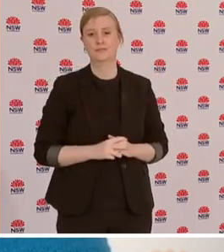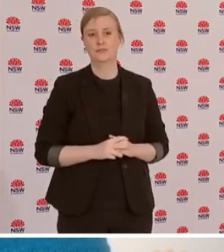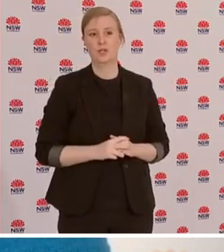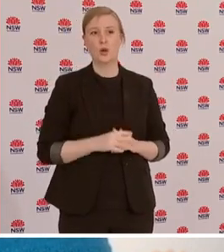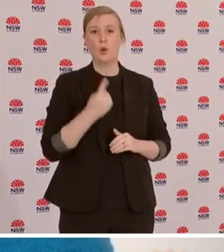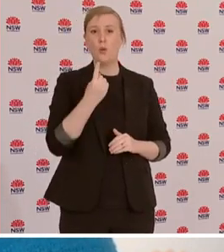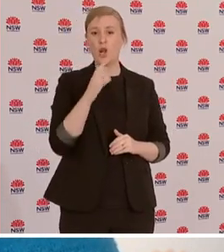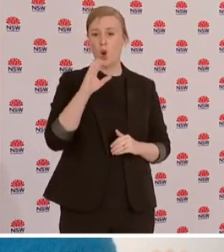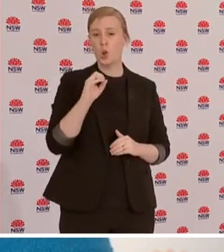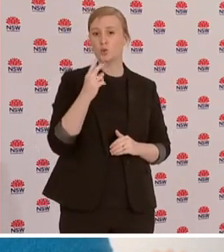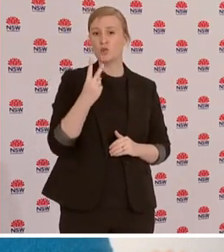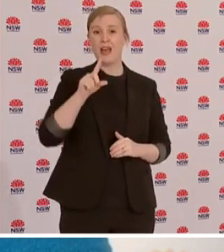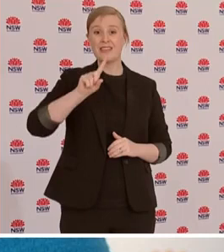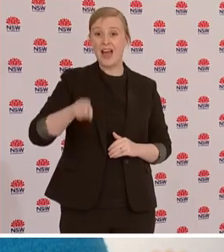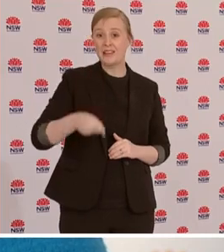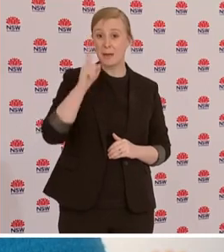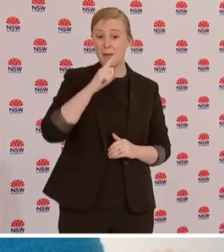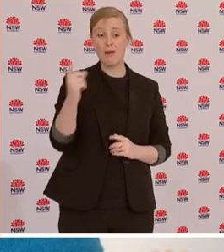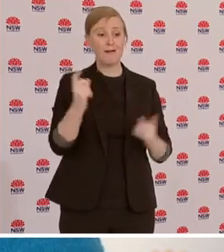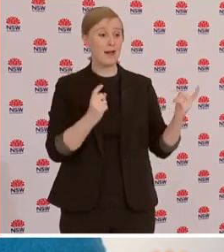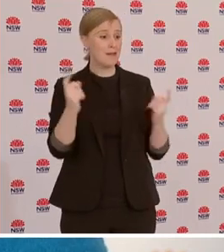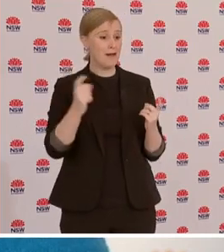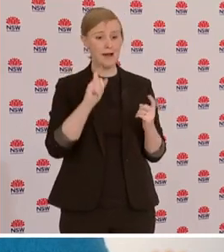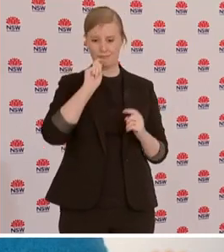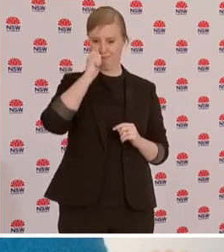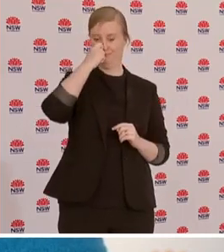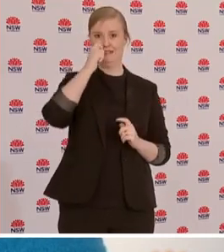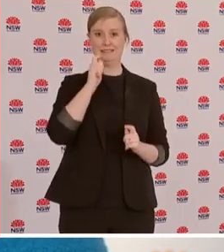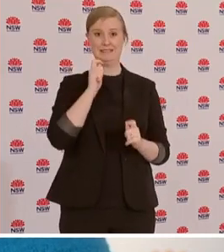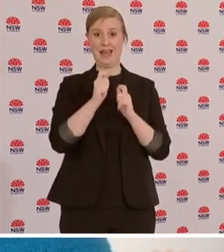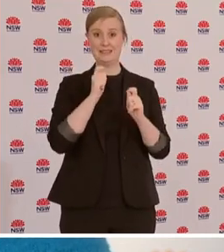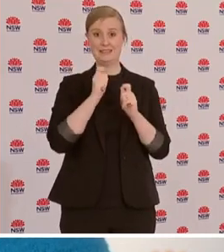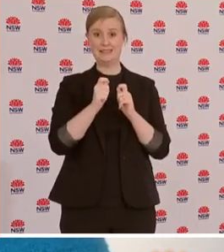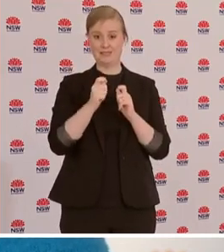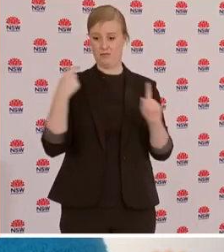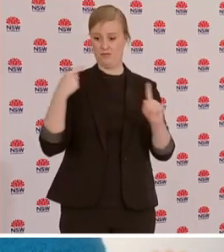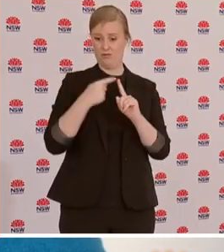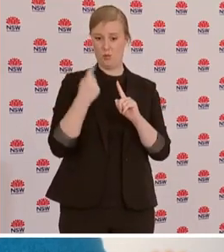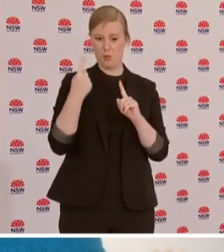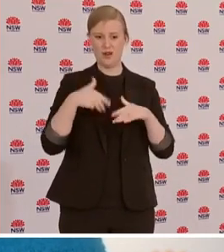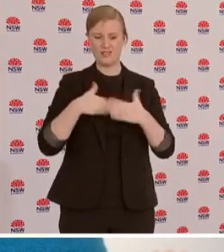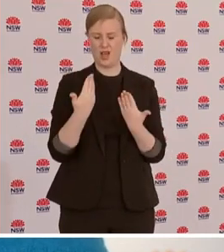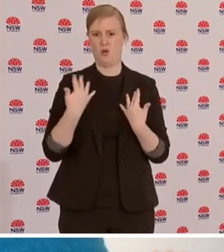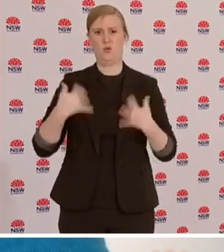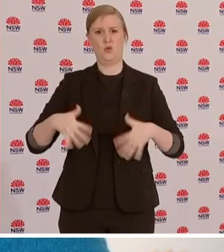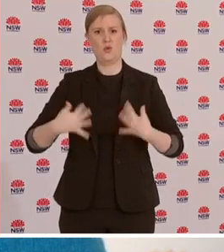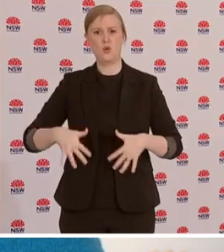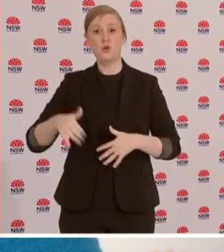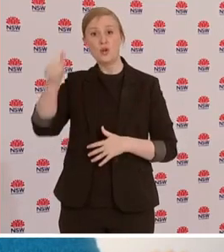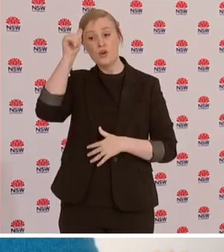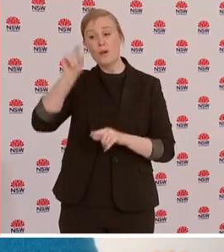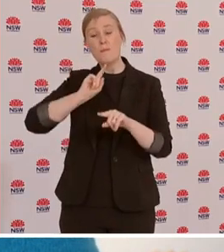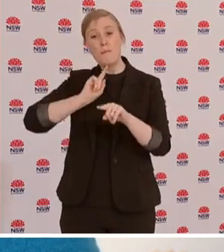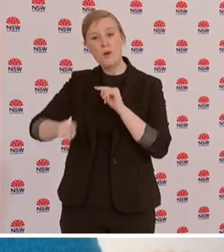24 hours says to us people are not only listening but doing the right thing and we know from the telephone calls we're getting through Service